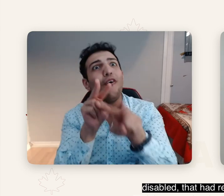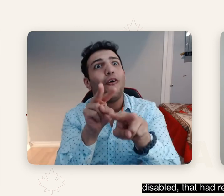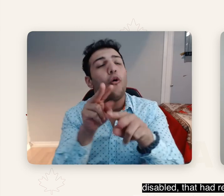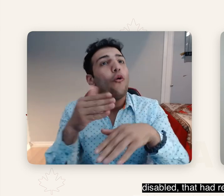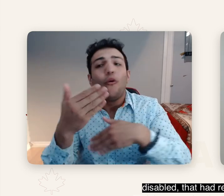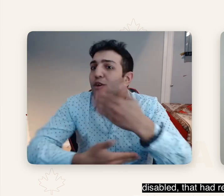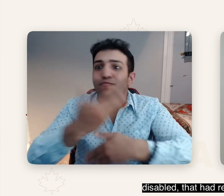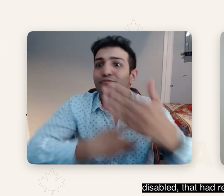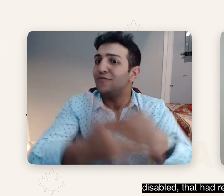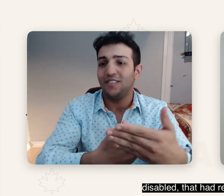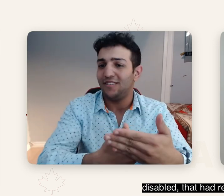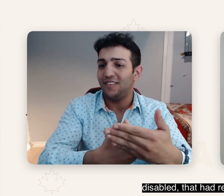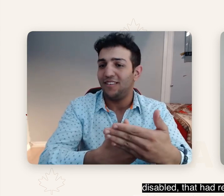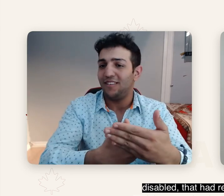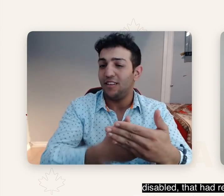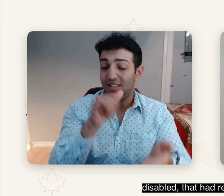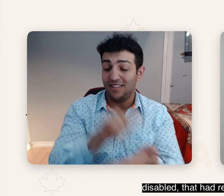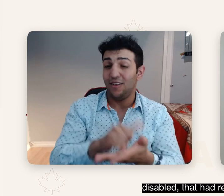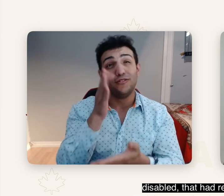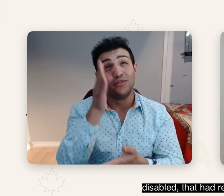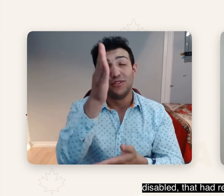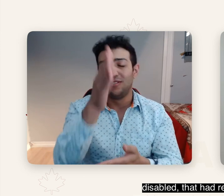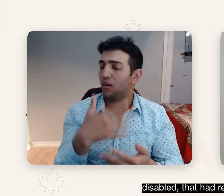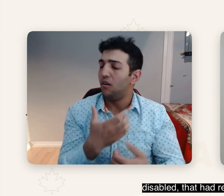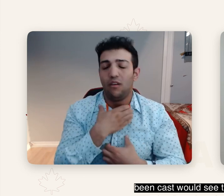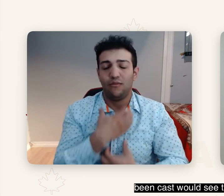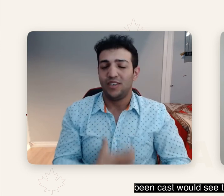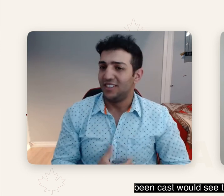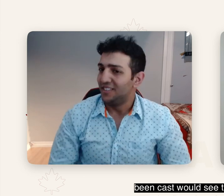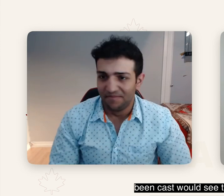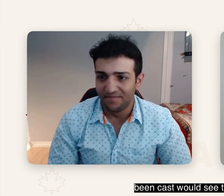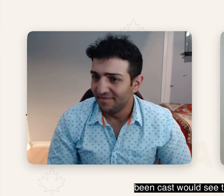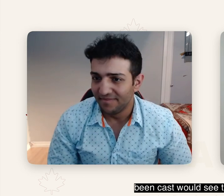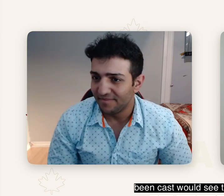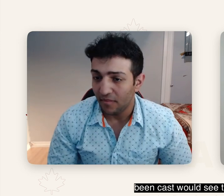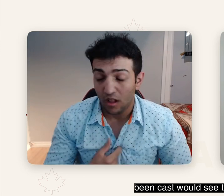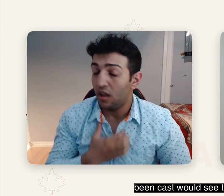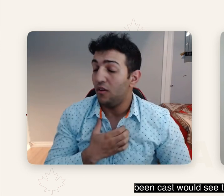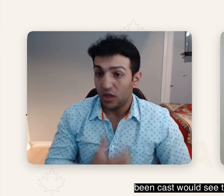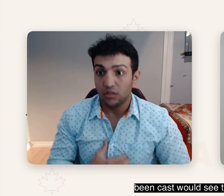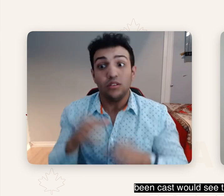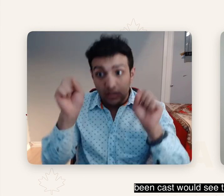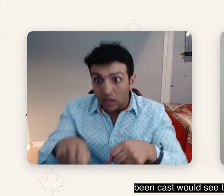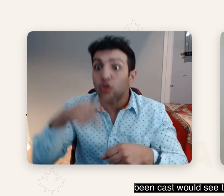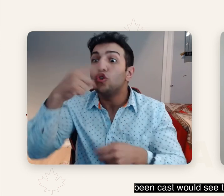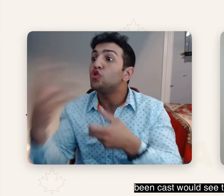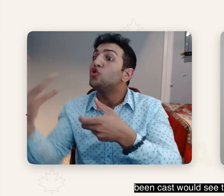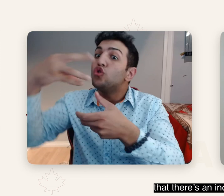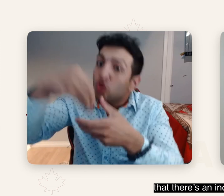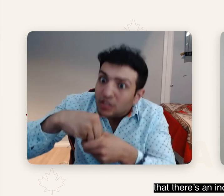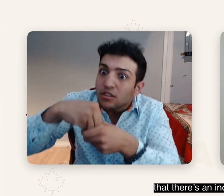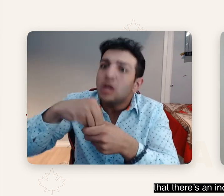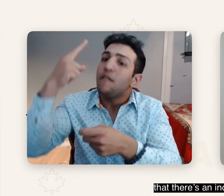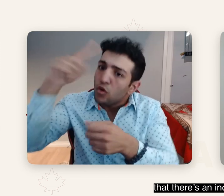had real roles and then people who had not yet been cast would see that there's a landing place for them,